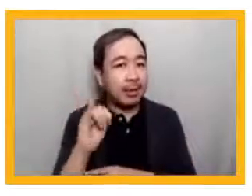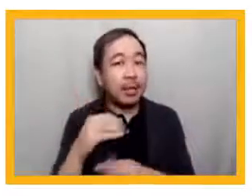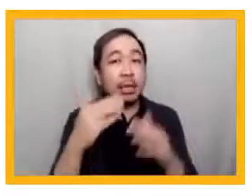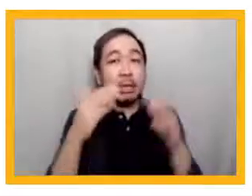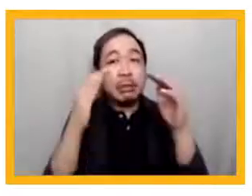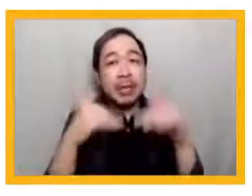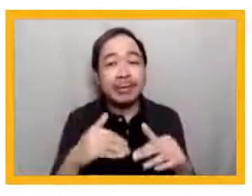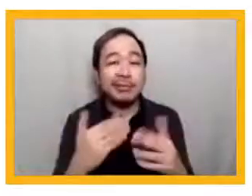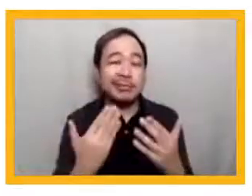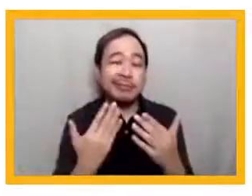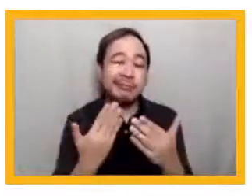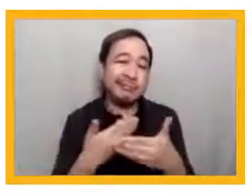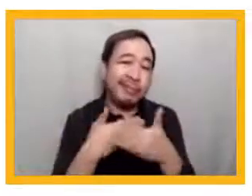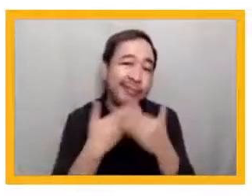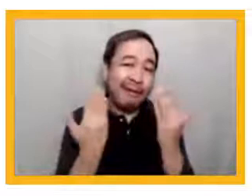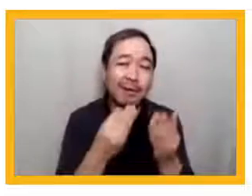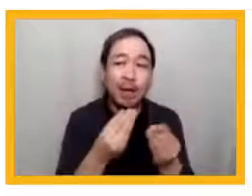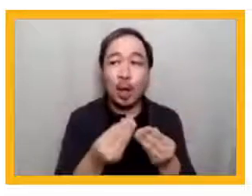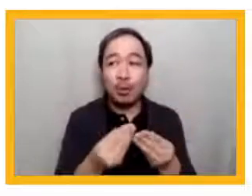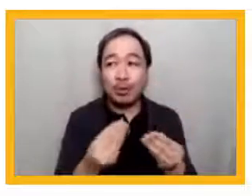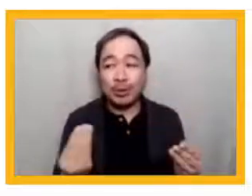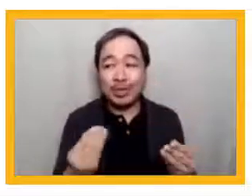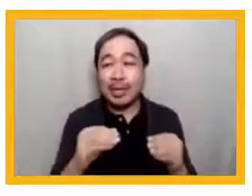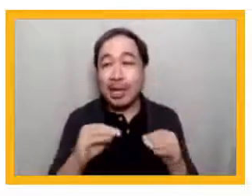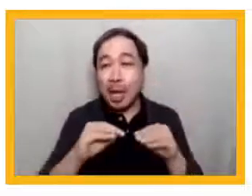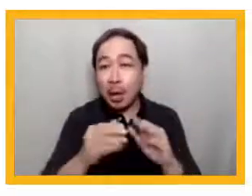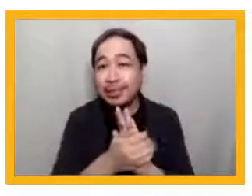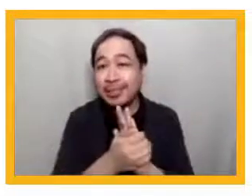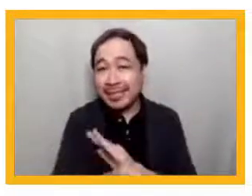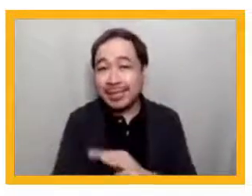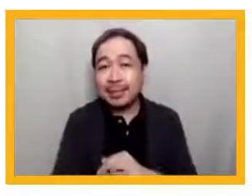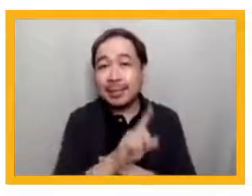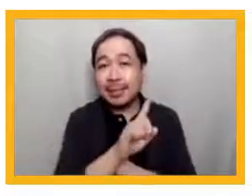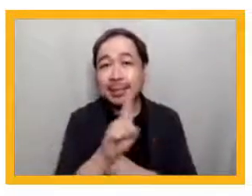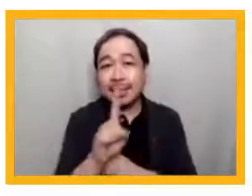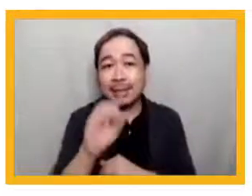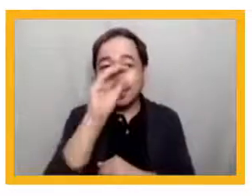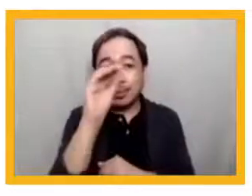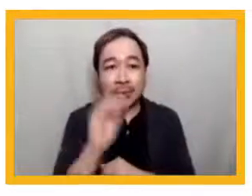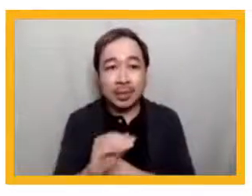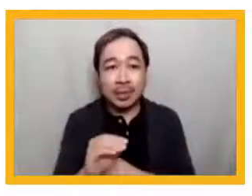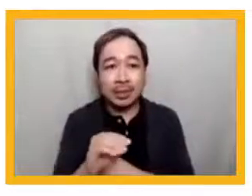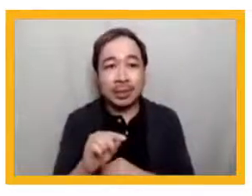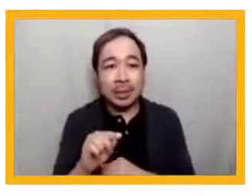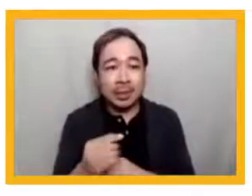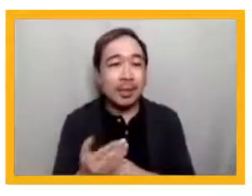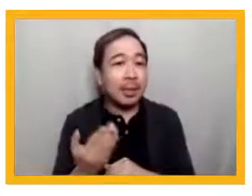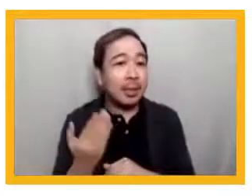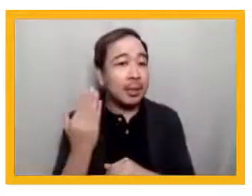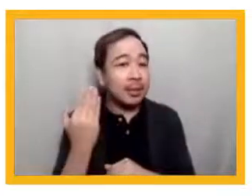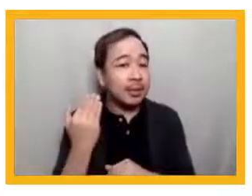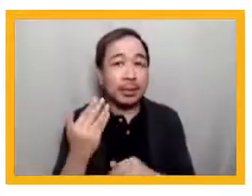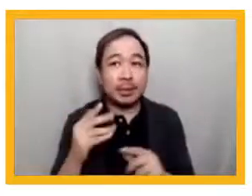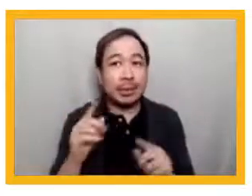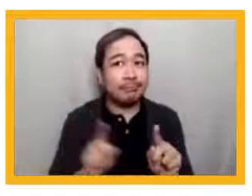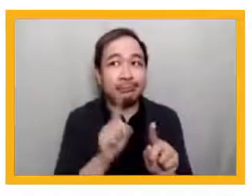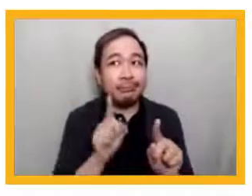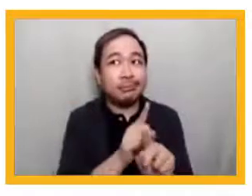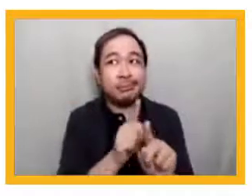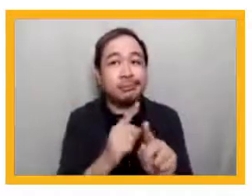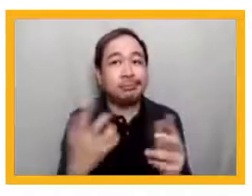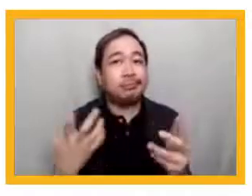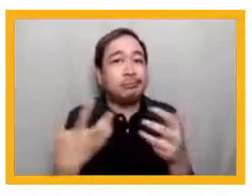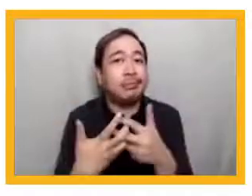resources and capacity and, of course, 11 percent noting that outdated curriculums have not kept up with the job market.